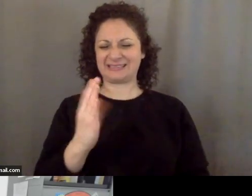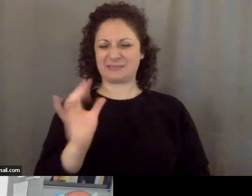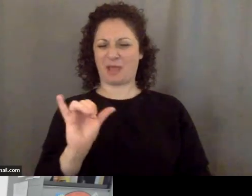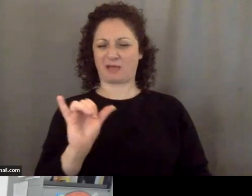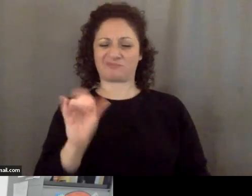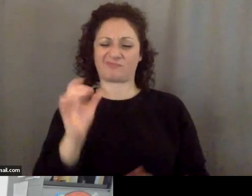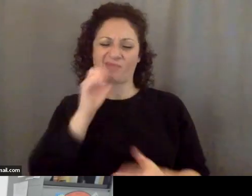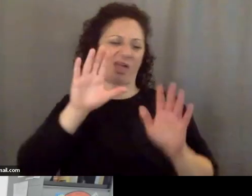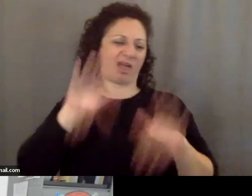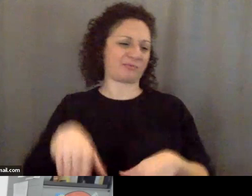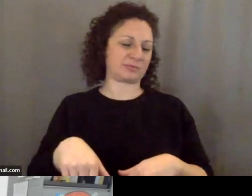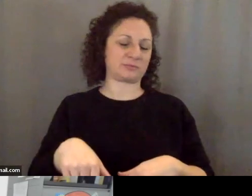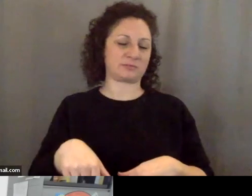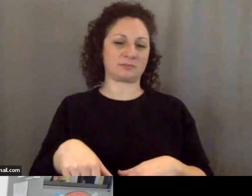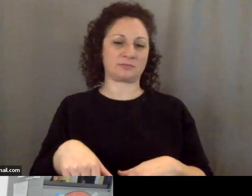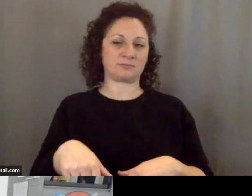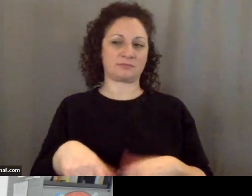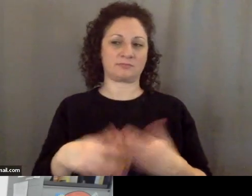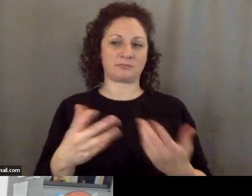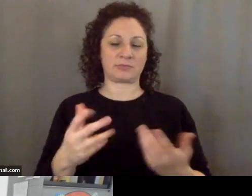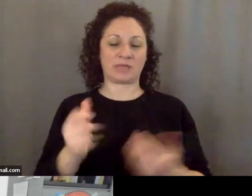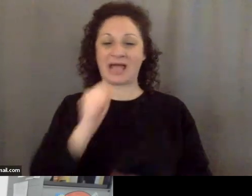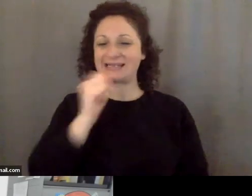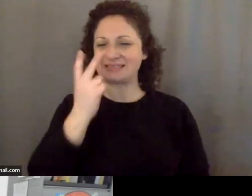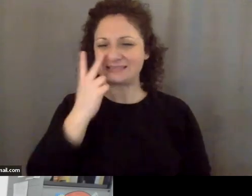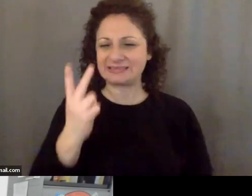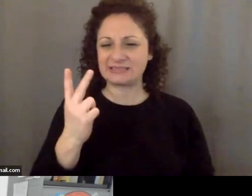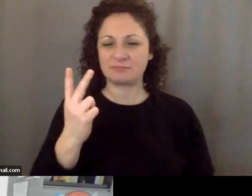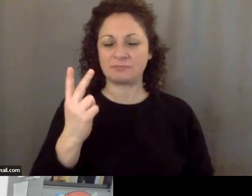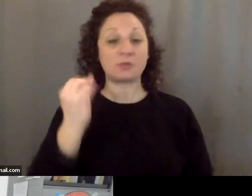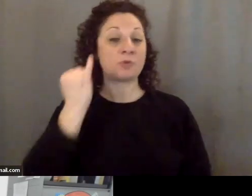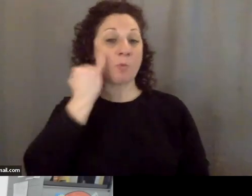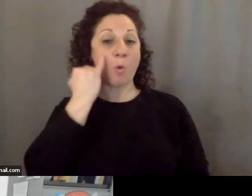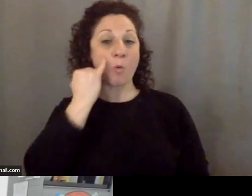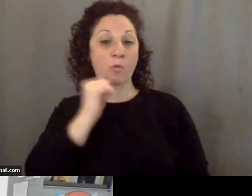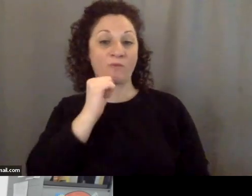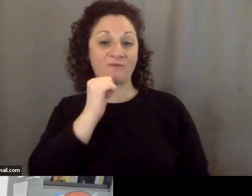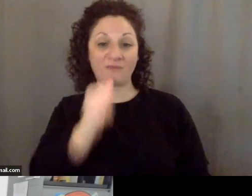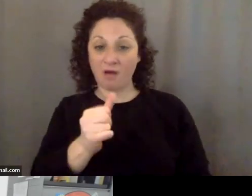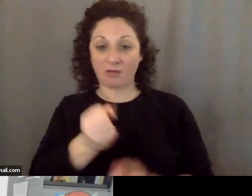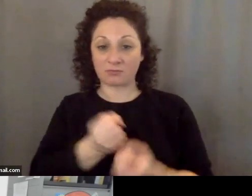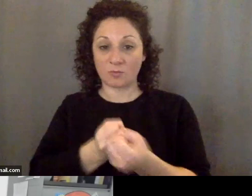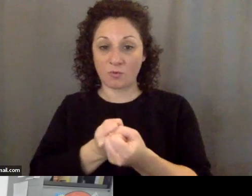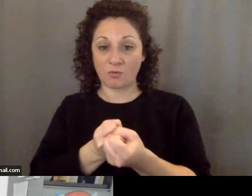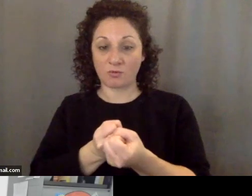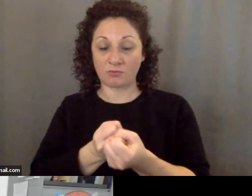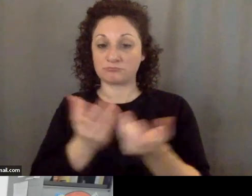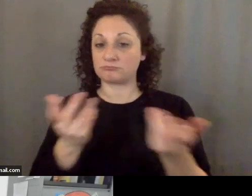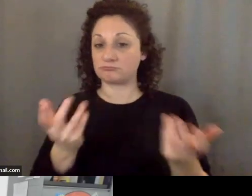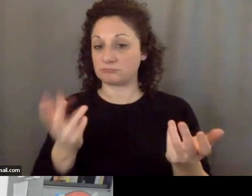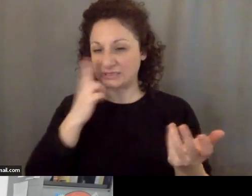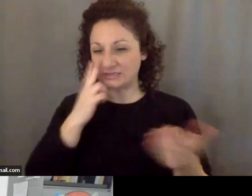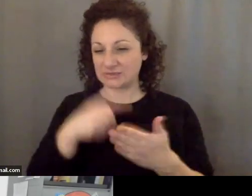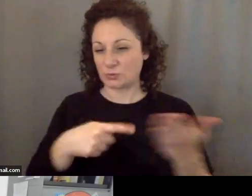is suppose we don't what are the consequences if we decide not to and you see what I mean and